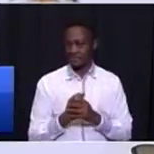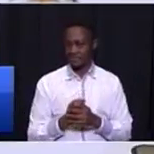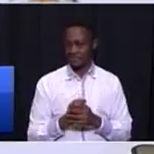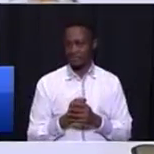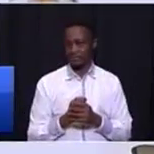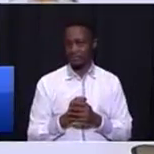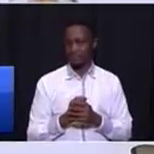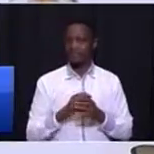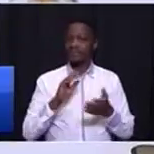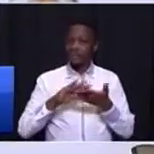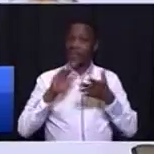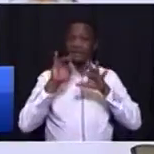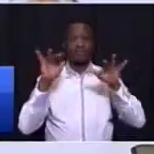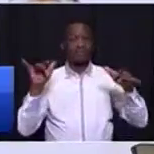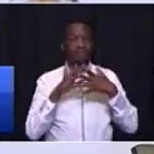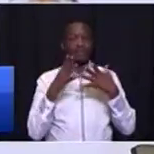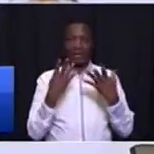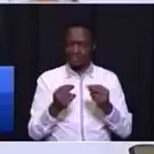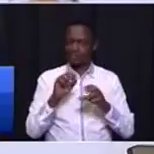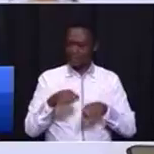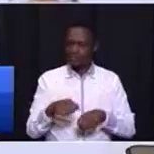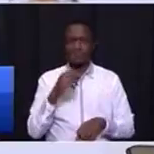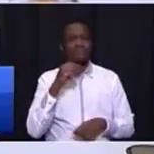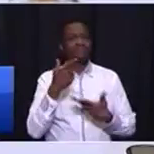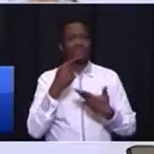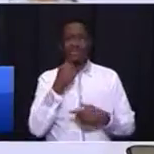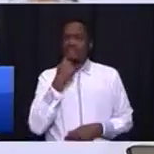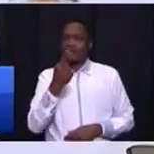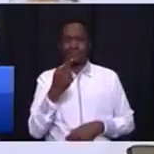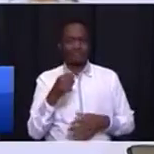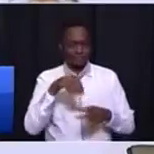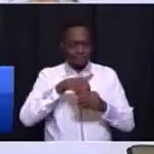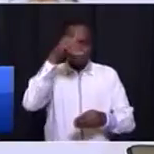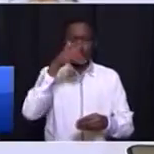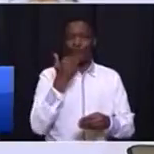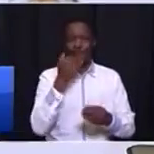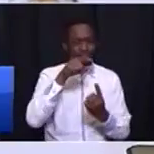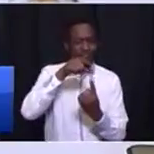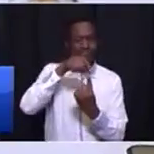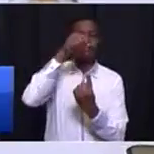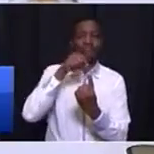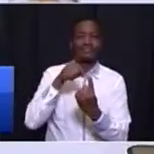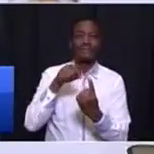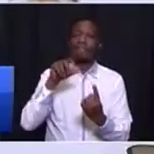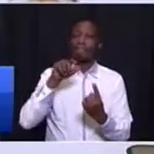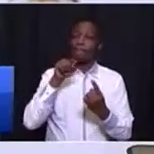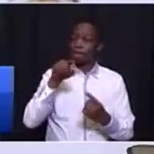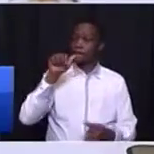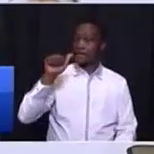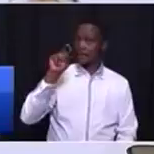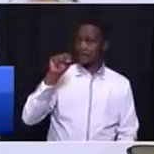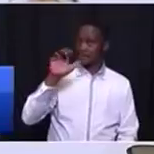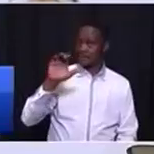And the people have indeed spoken without any equivocation. The ANC has a